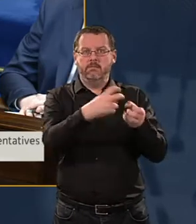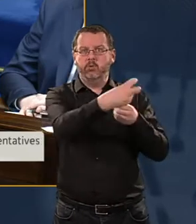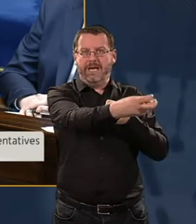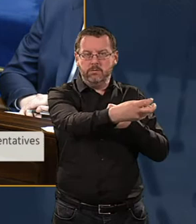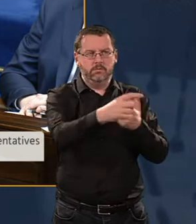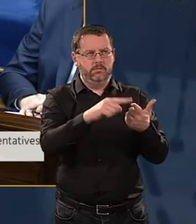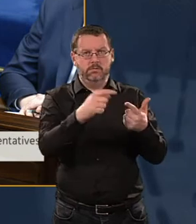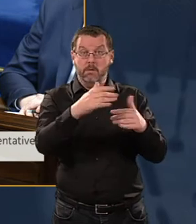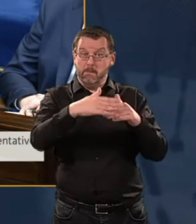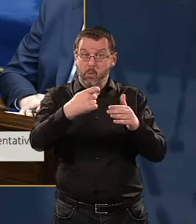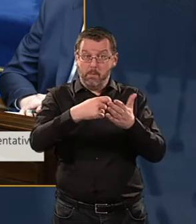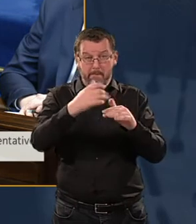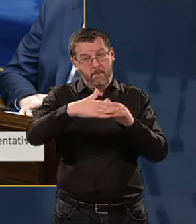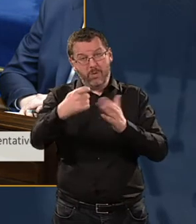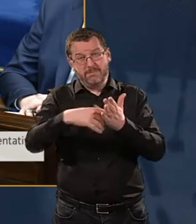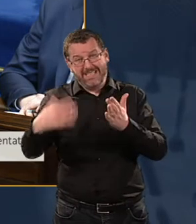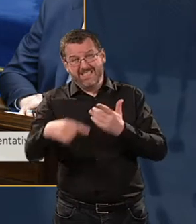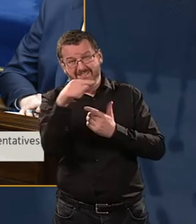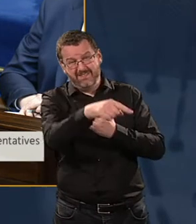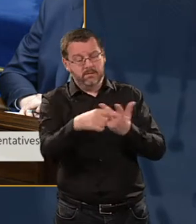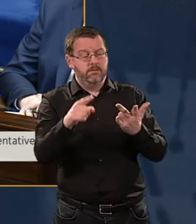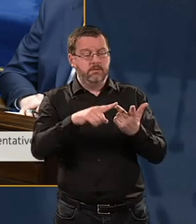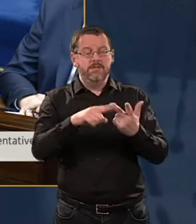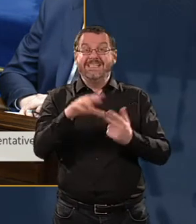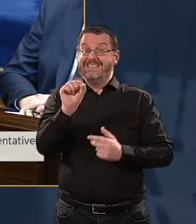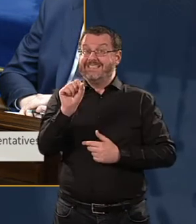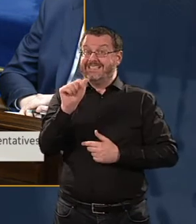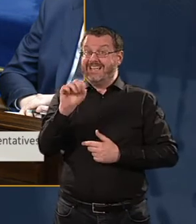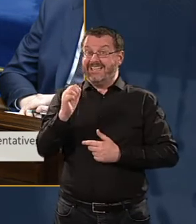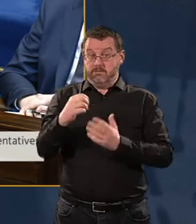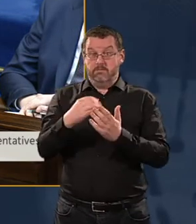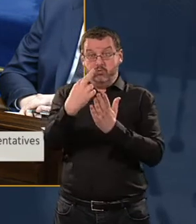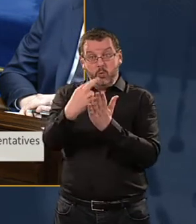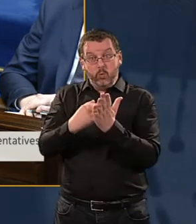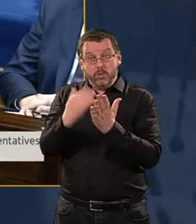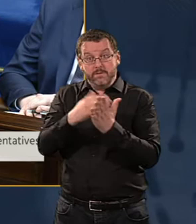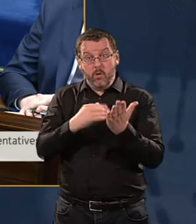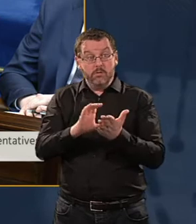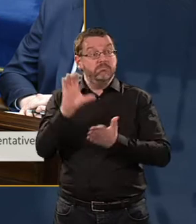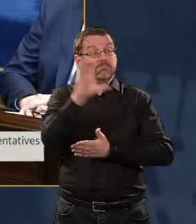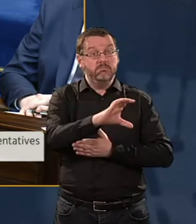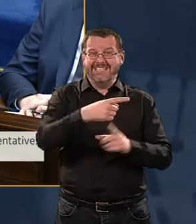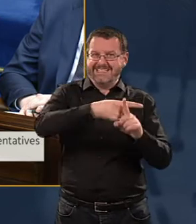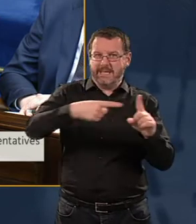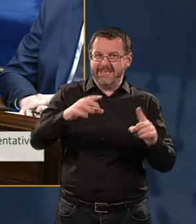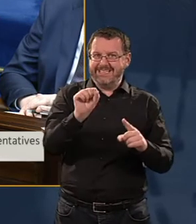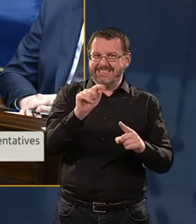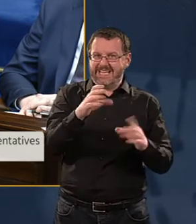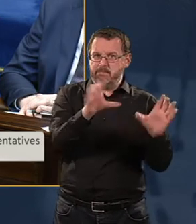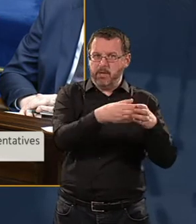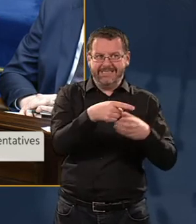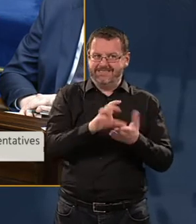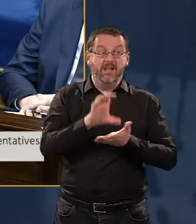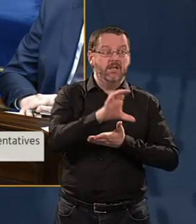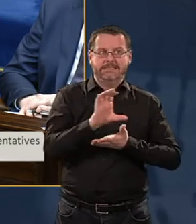Because of rules around state aid and procurement, you could not just award it to a Senate state. You would have to put it out to